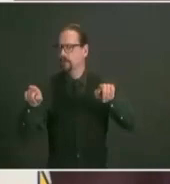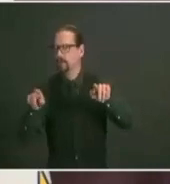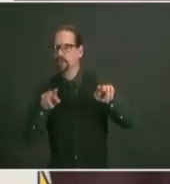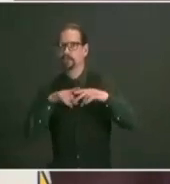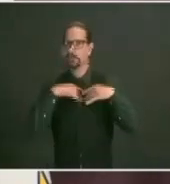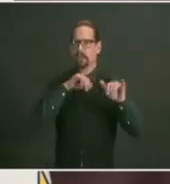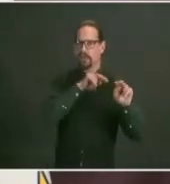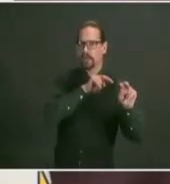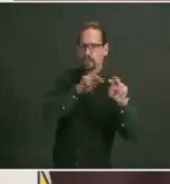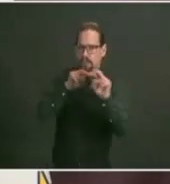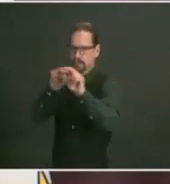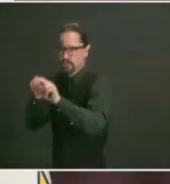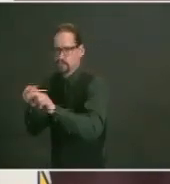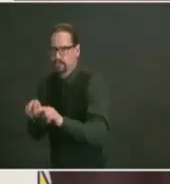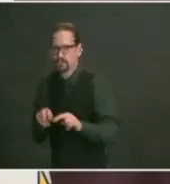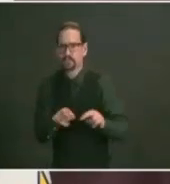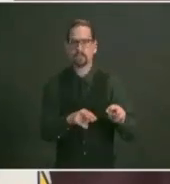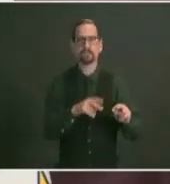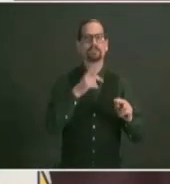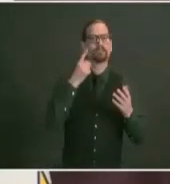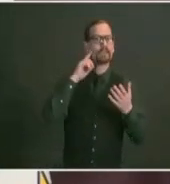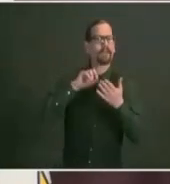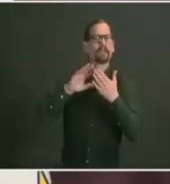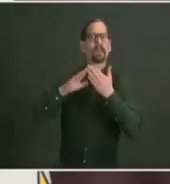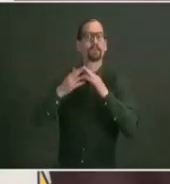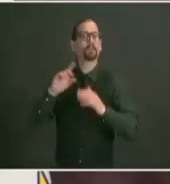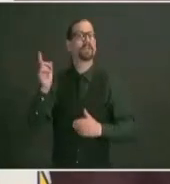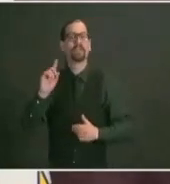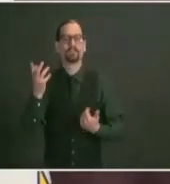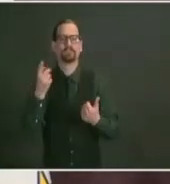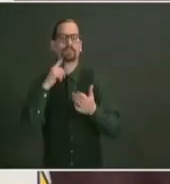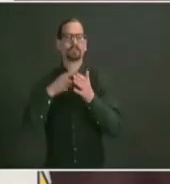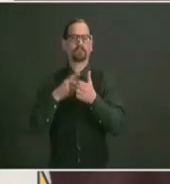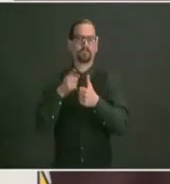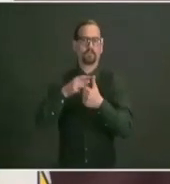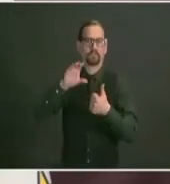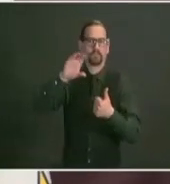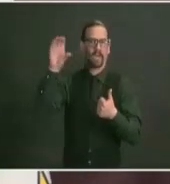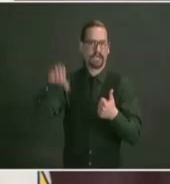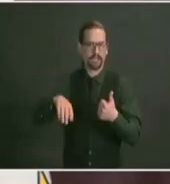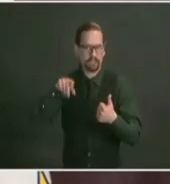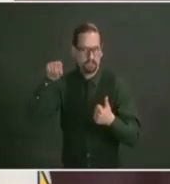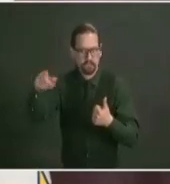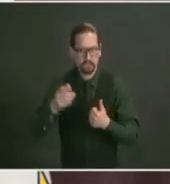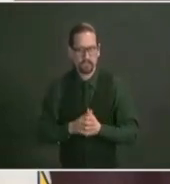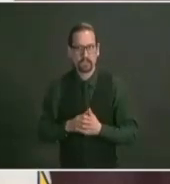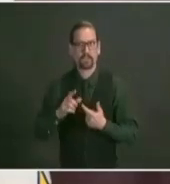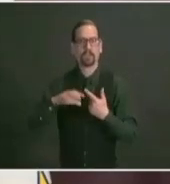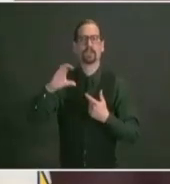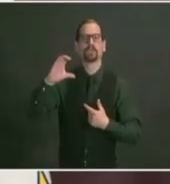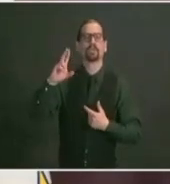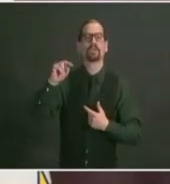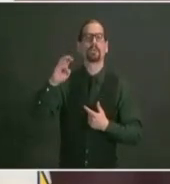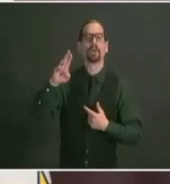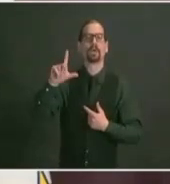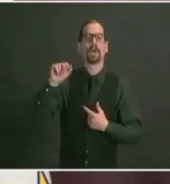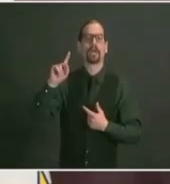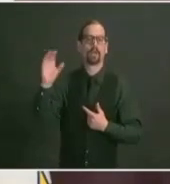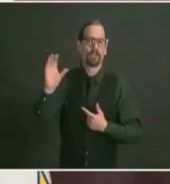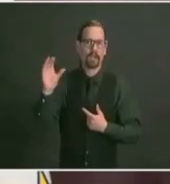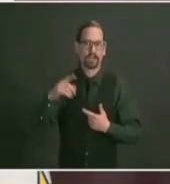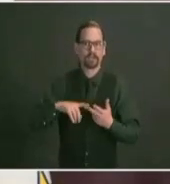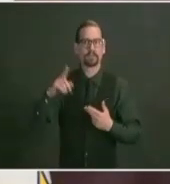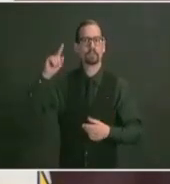communities include cranston cumberland one socket south